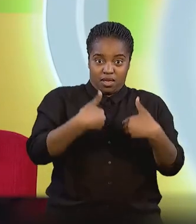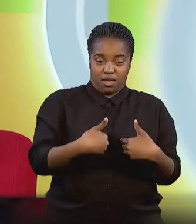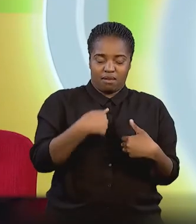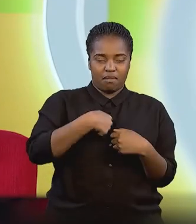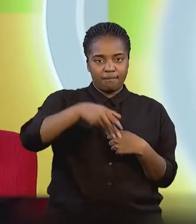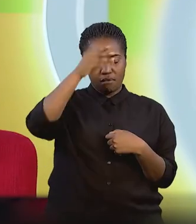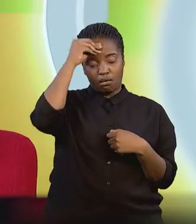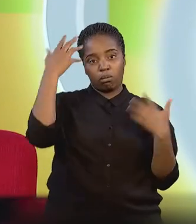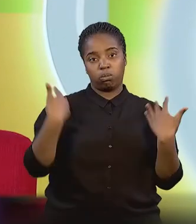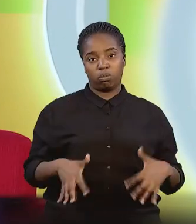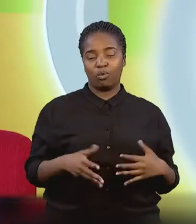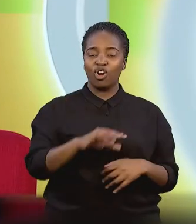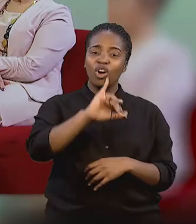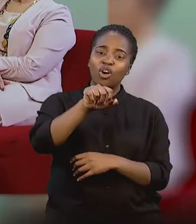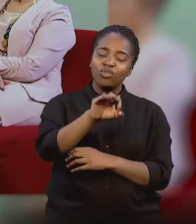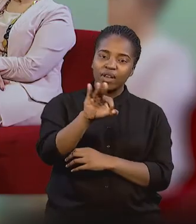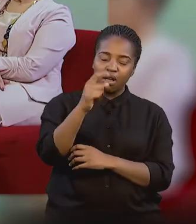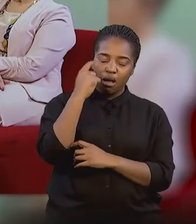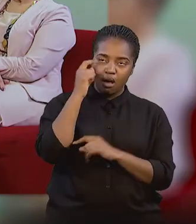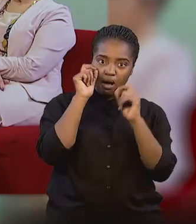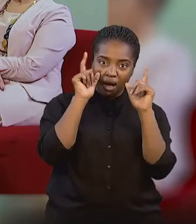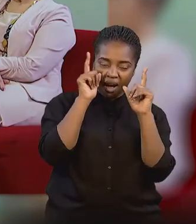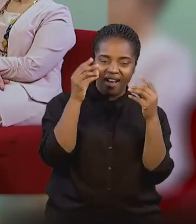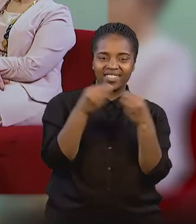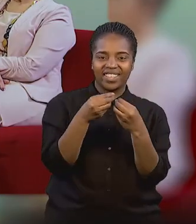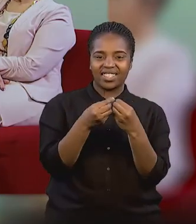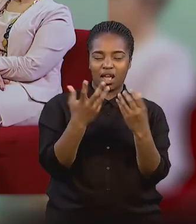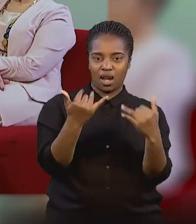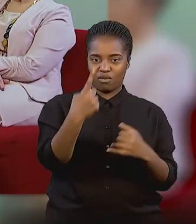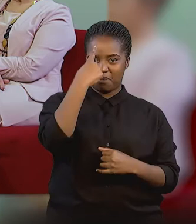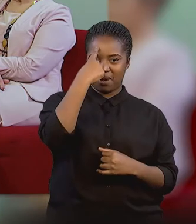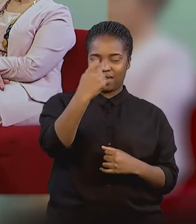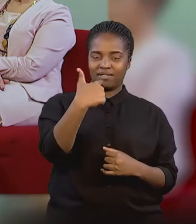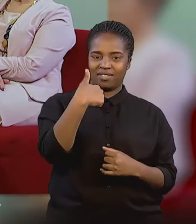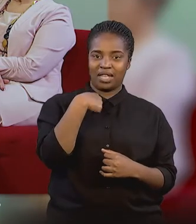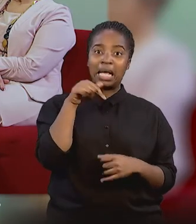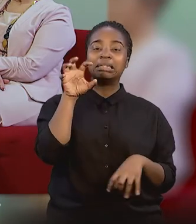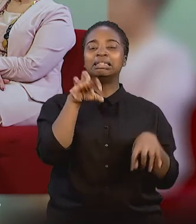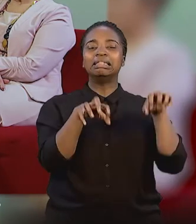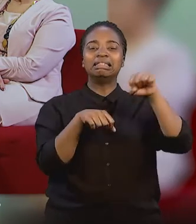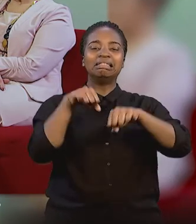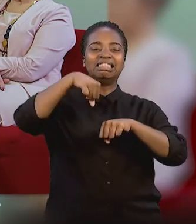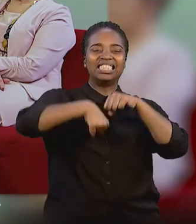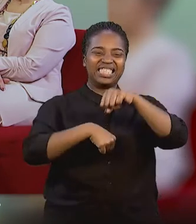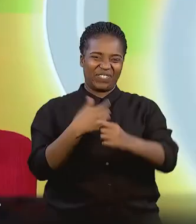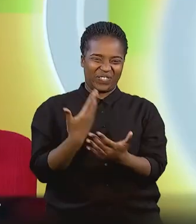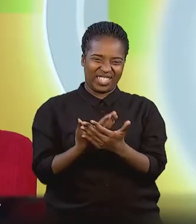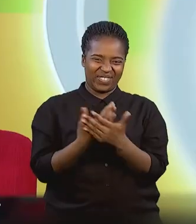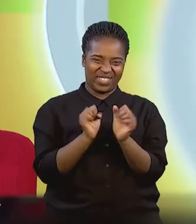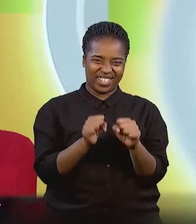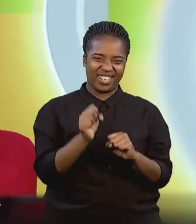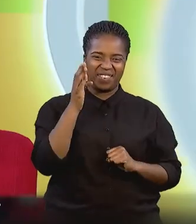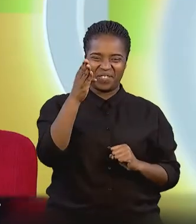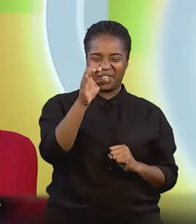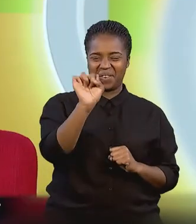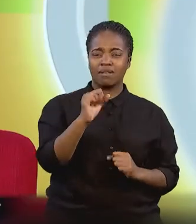well, I've learned a lot. And Jeff, you've opened my eyes to certain things and now you've made me believe that the rock climbing idea might just work sometime in